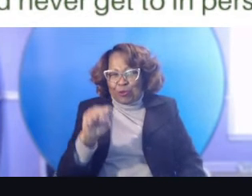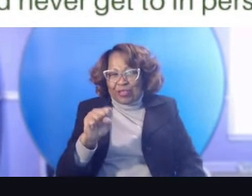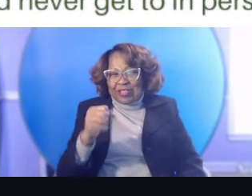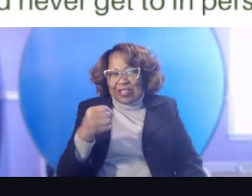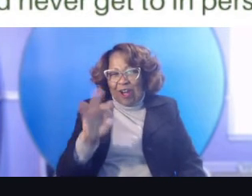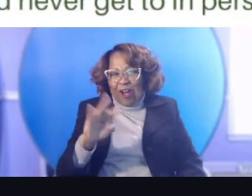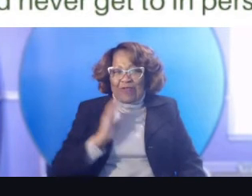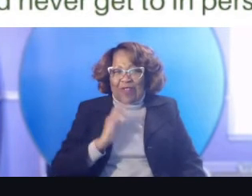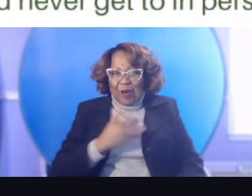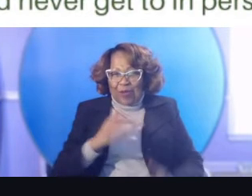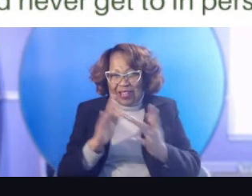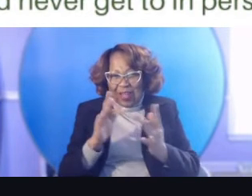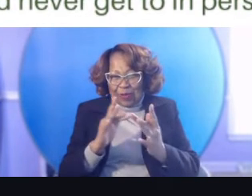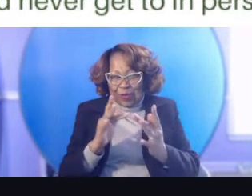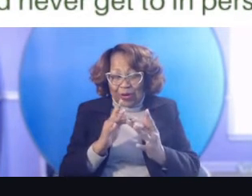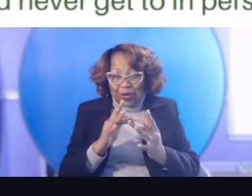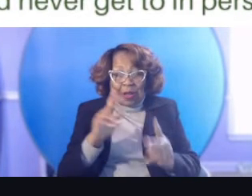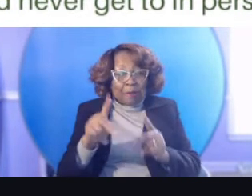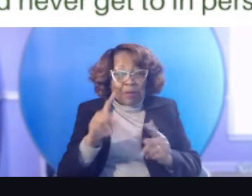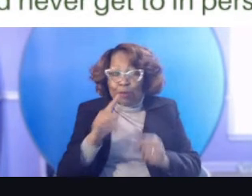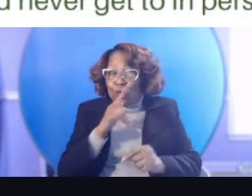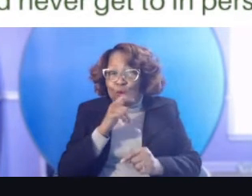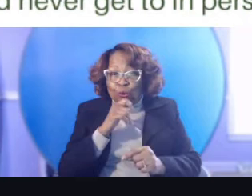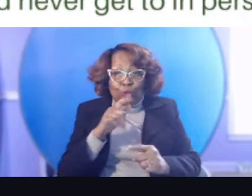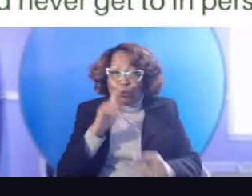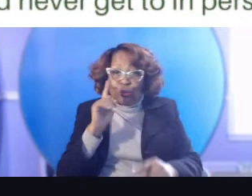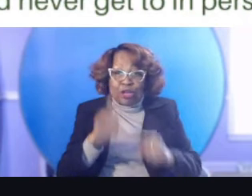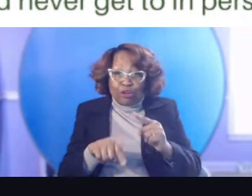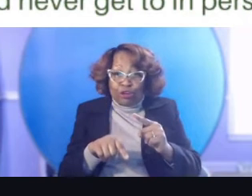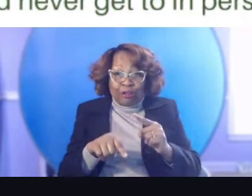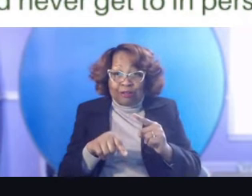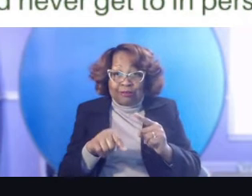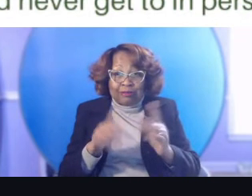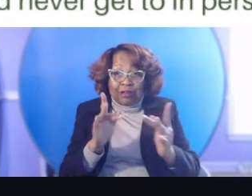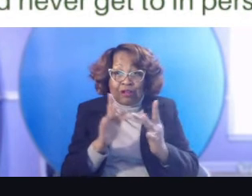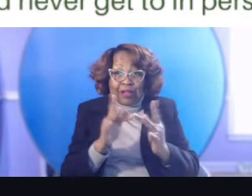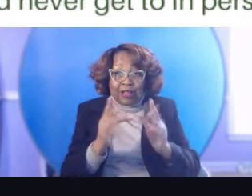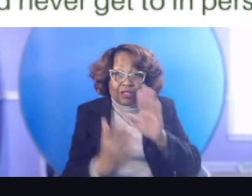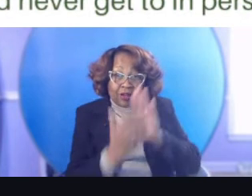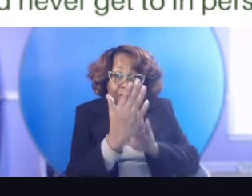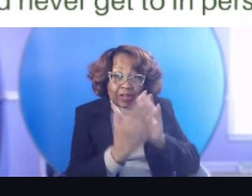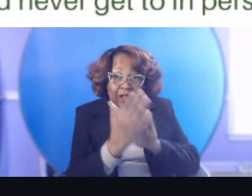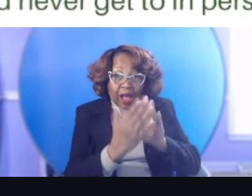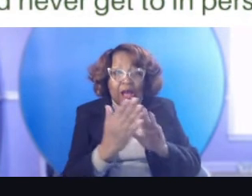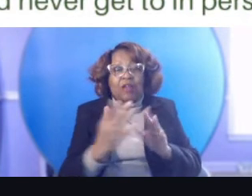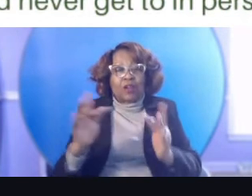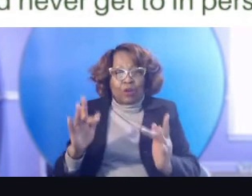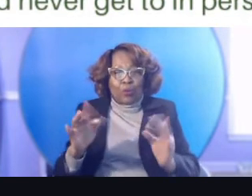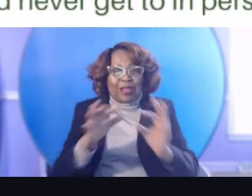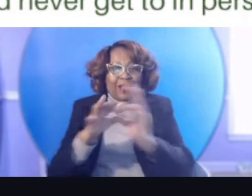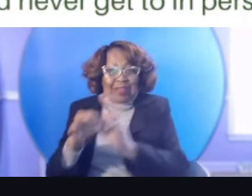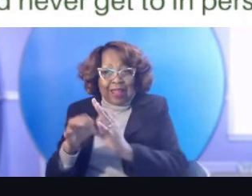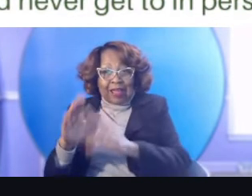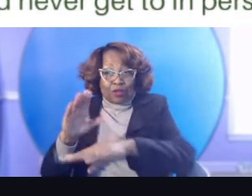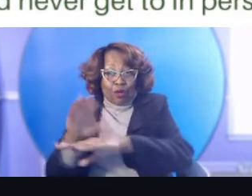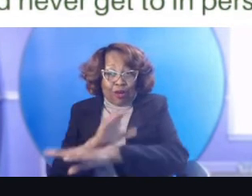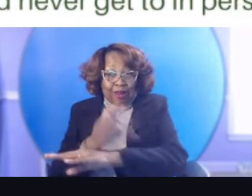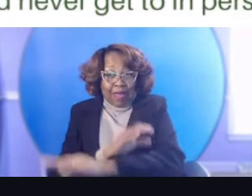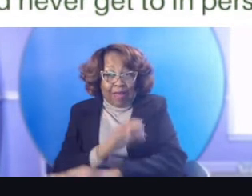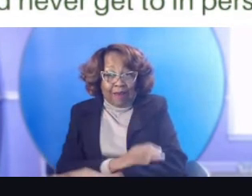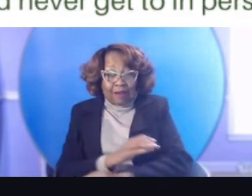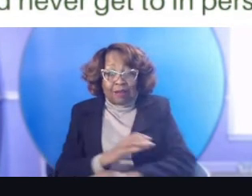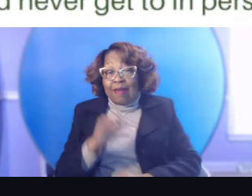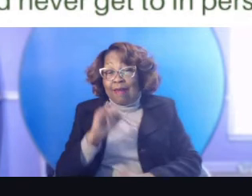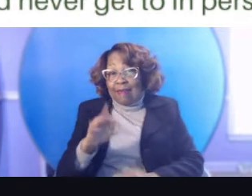the folks we would never ever be able to reach in person, we reach online and we have an active community where if I'm not able to answer any questions,